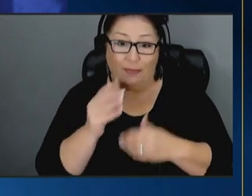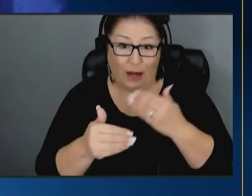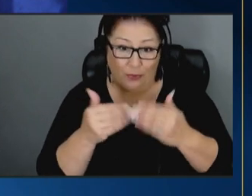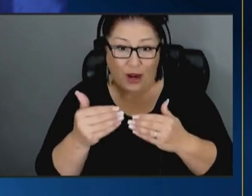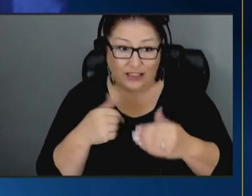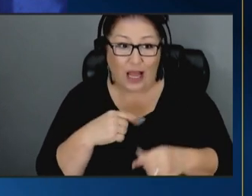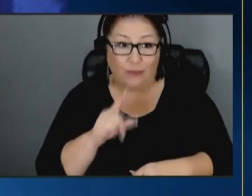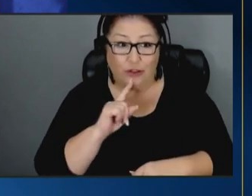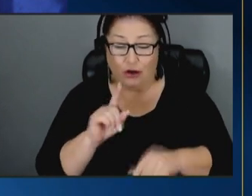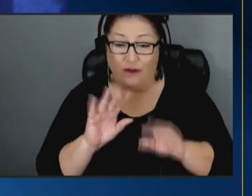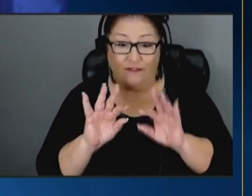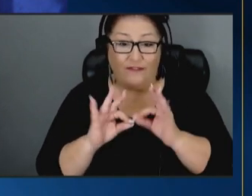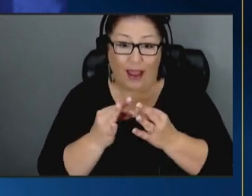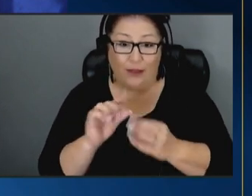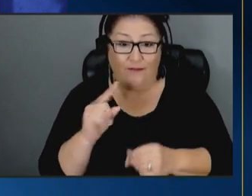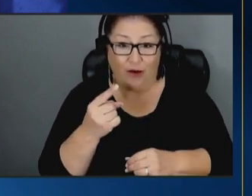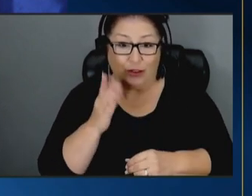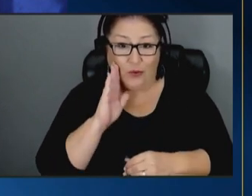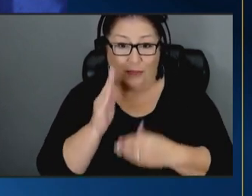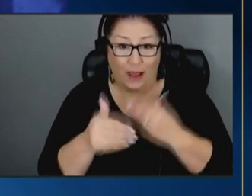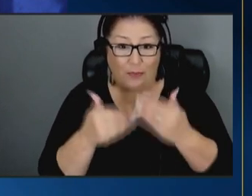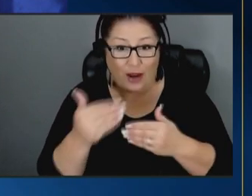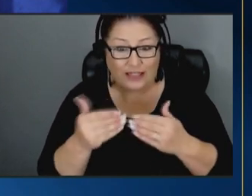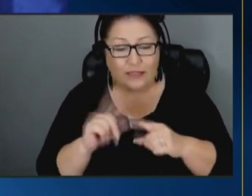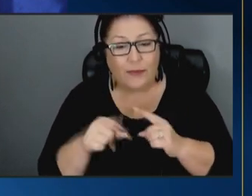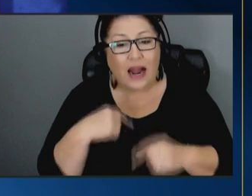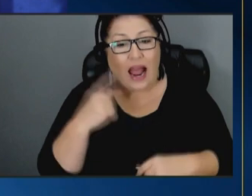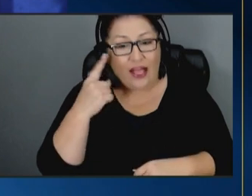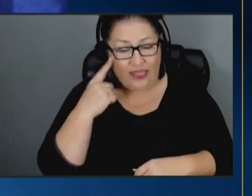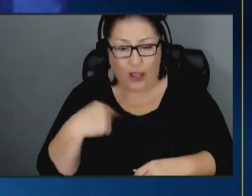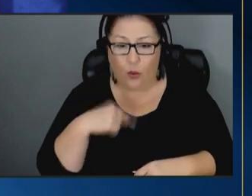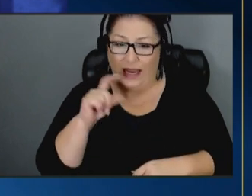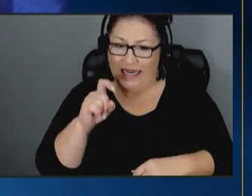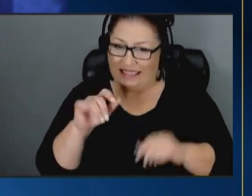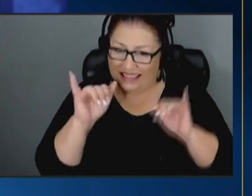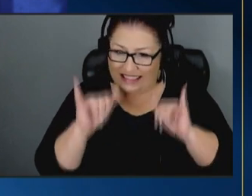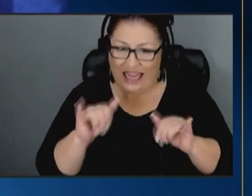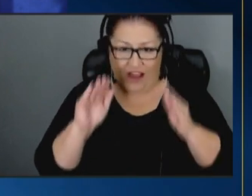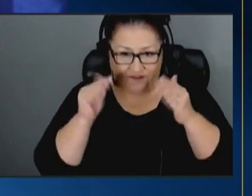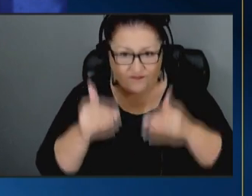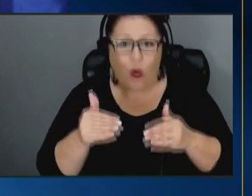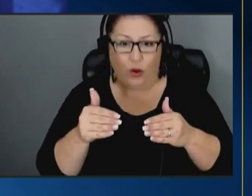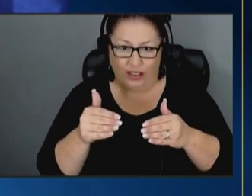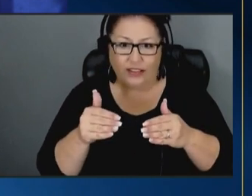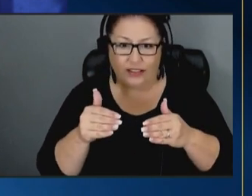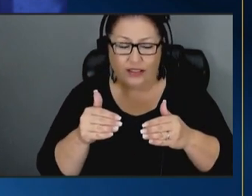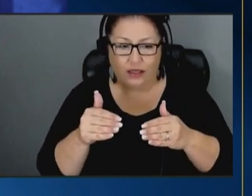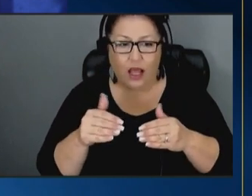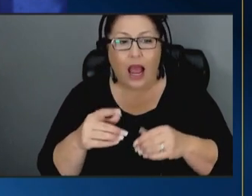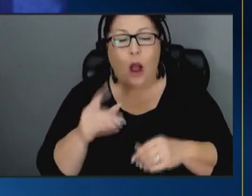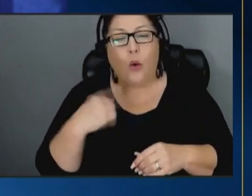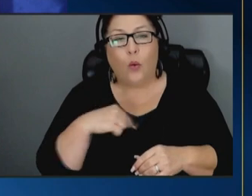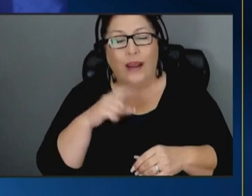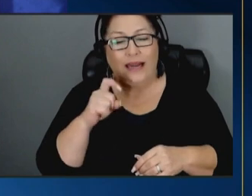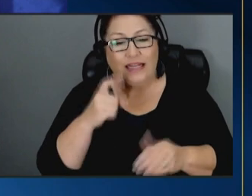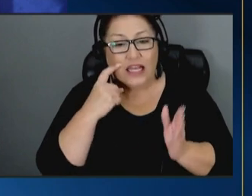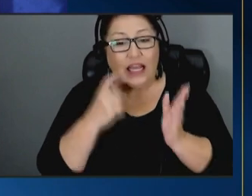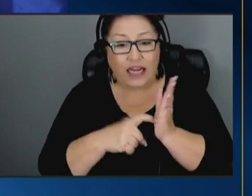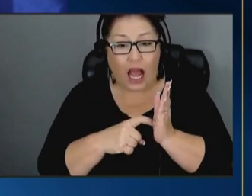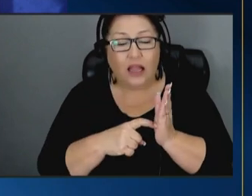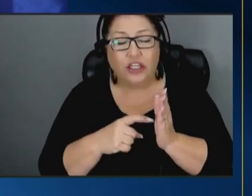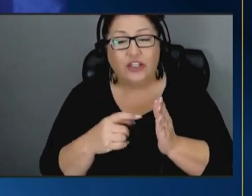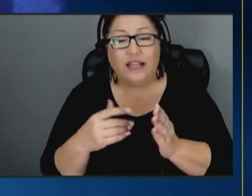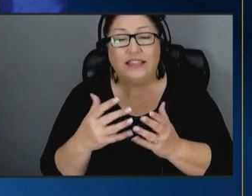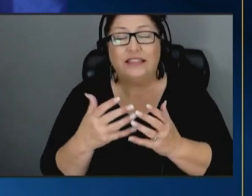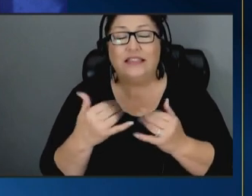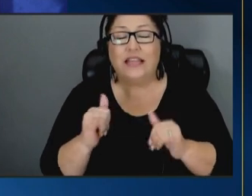first is going to be a process um but i think we need to stay focused on where we're trying to get we do need to acknowledge i think that there is still a lot of implementation